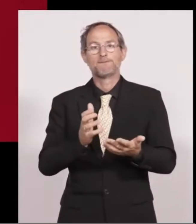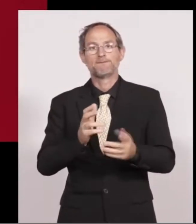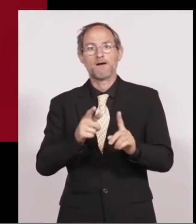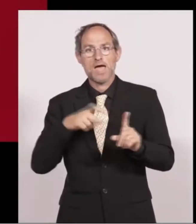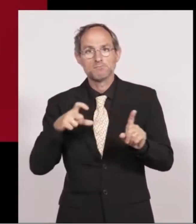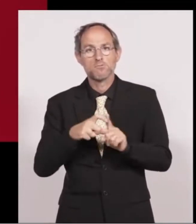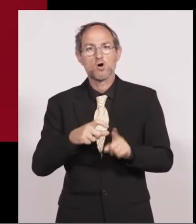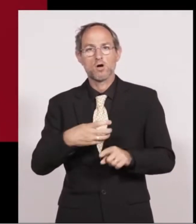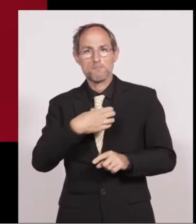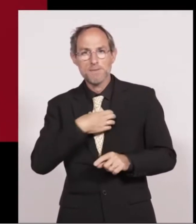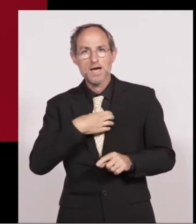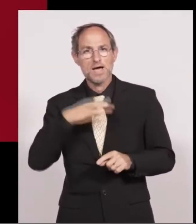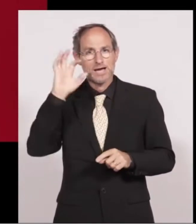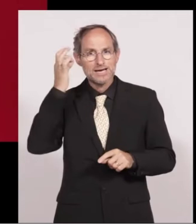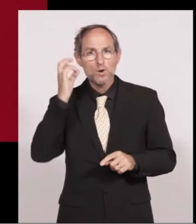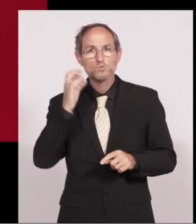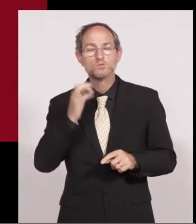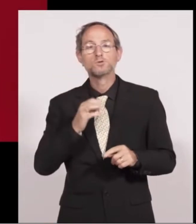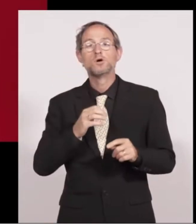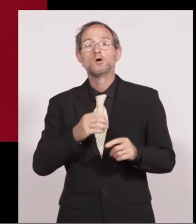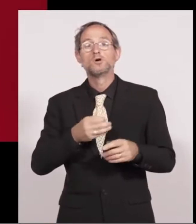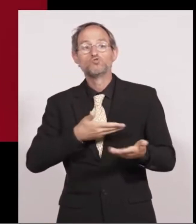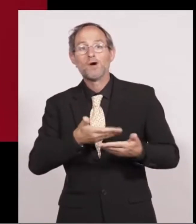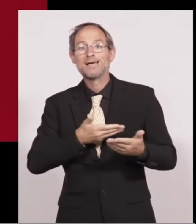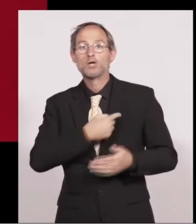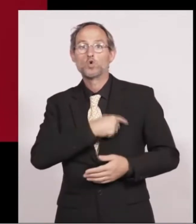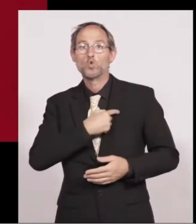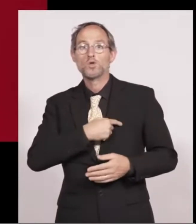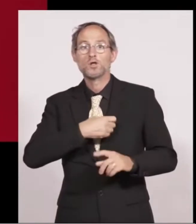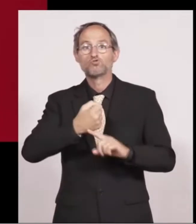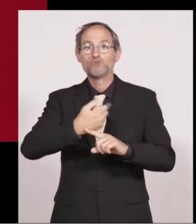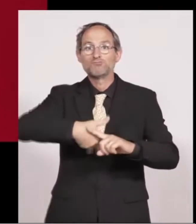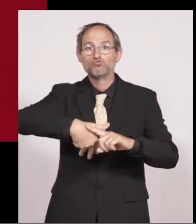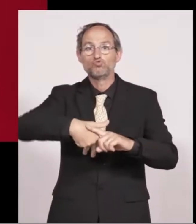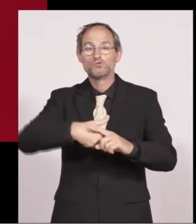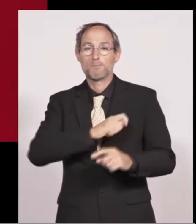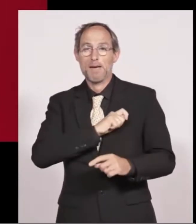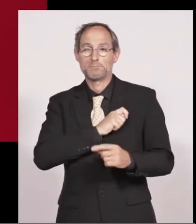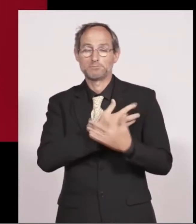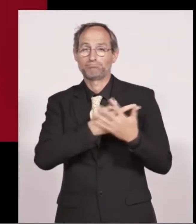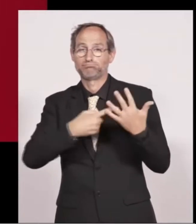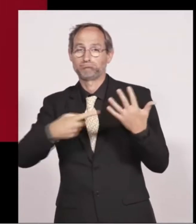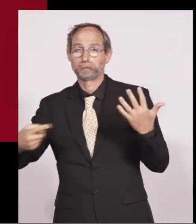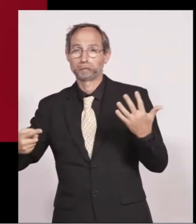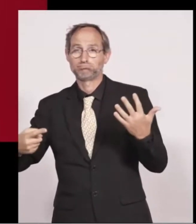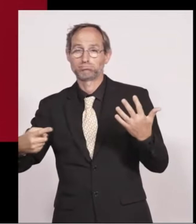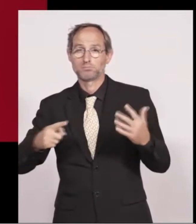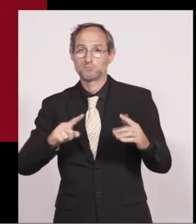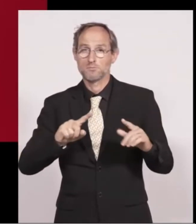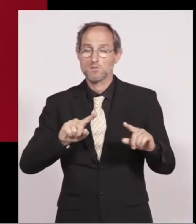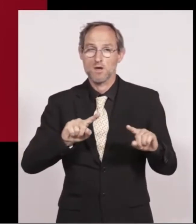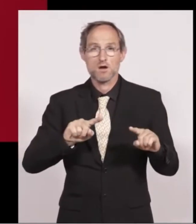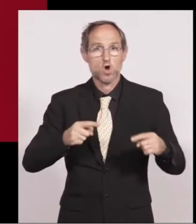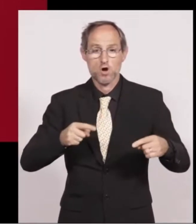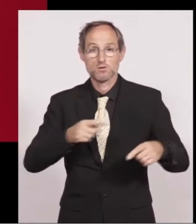and councillors our trade unions and our grassroots members we cannot have the section of the